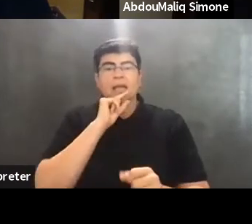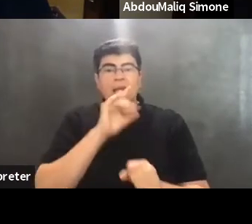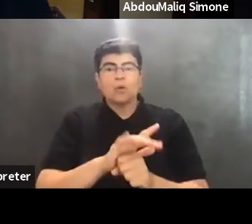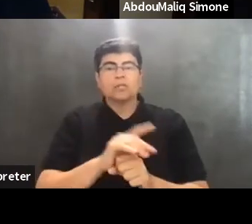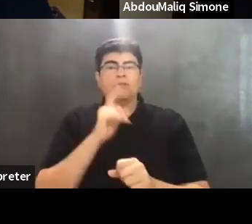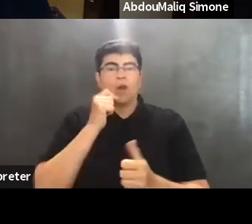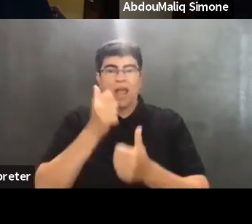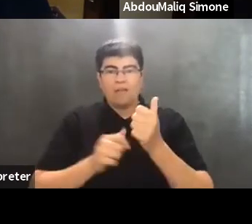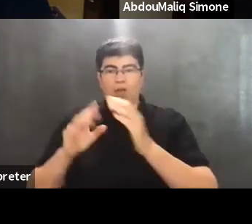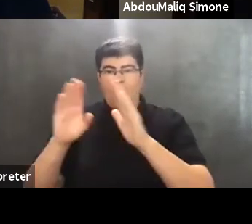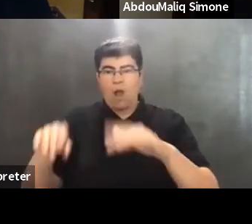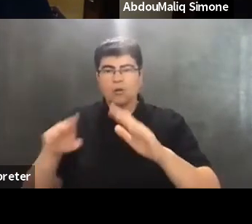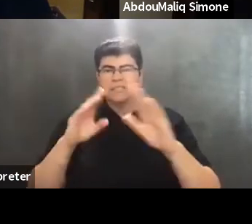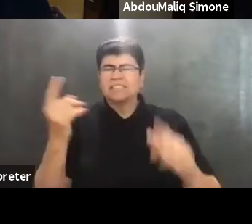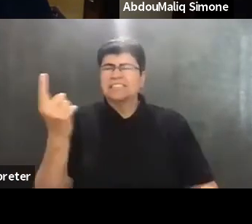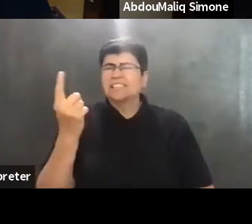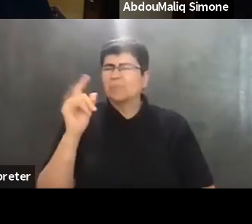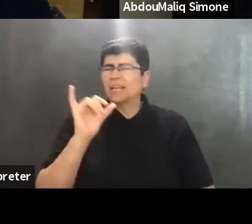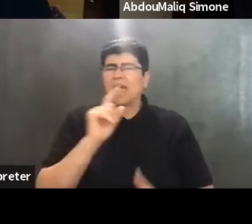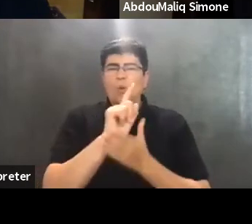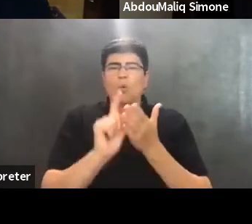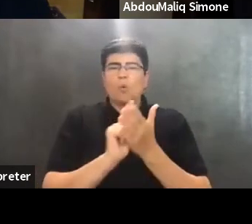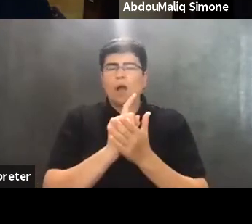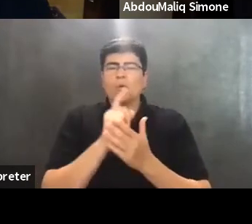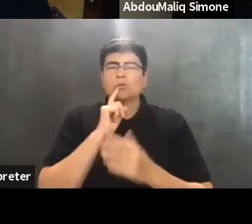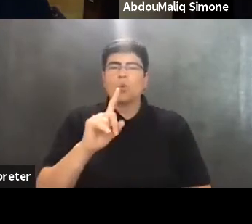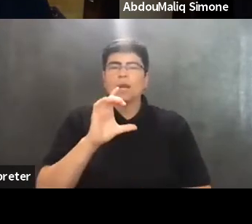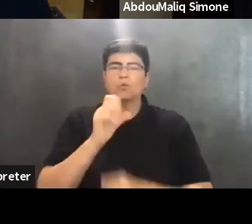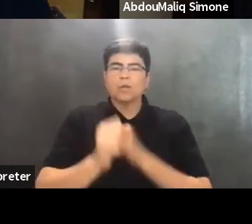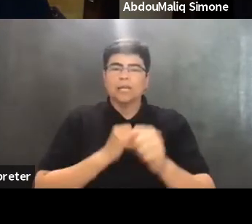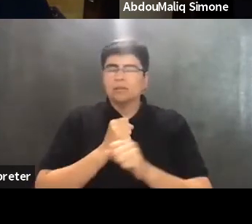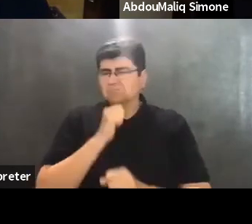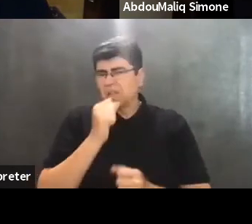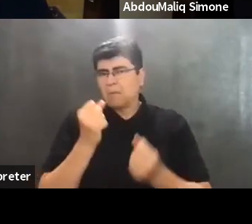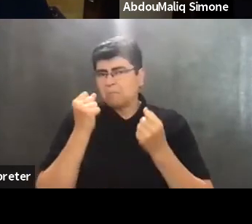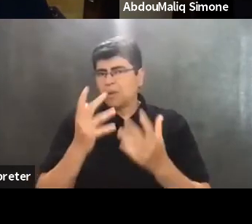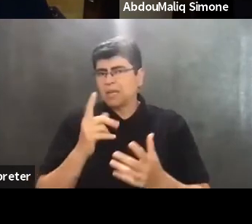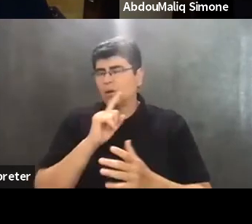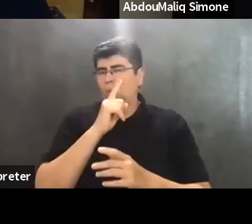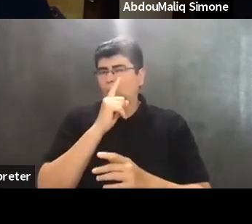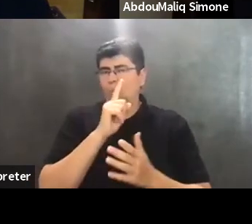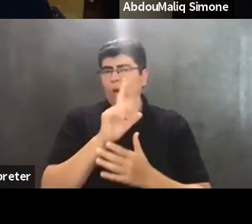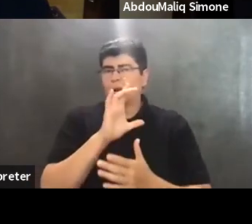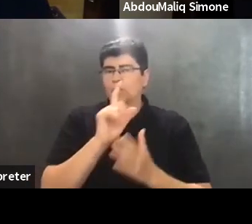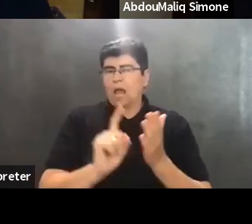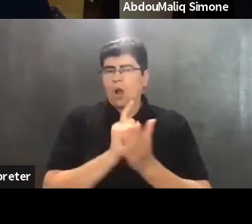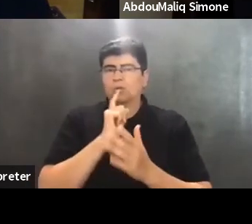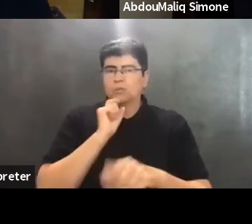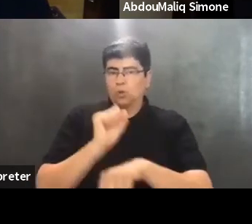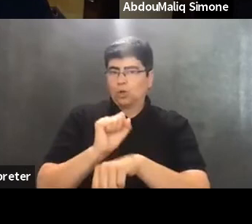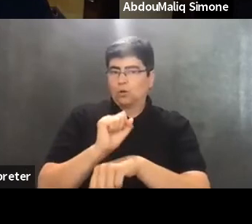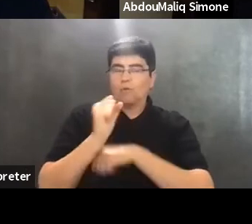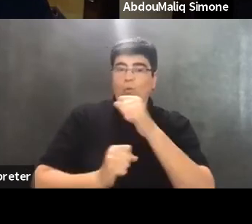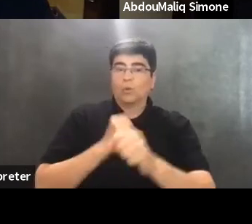household something like a hundred hours per year. So it's not a lot of hours of paid labor at